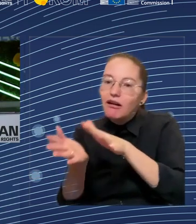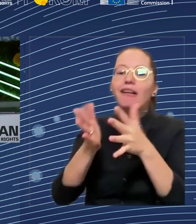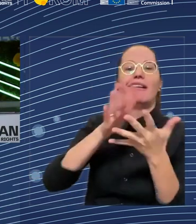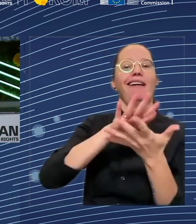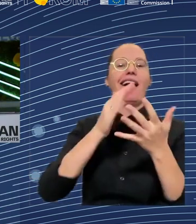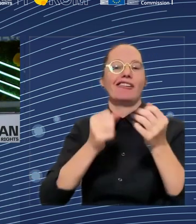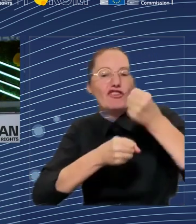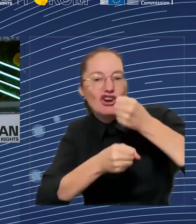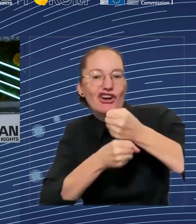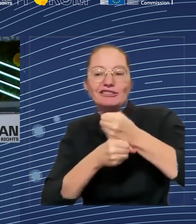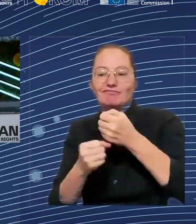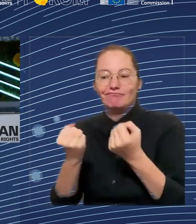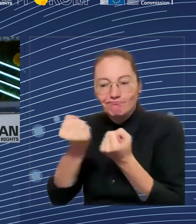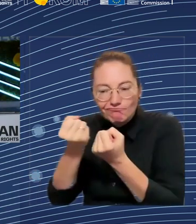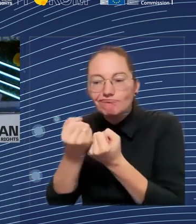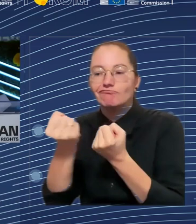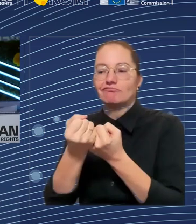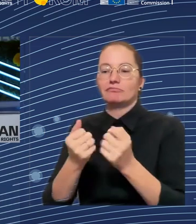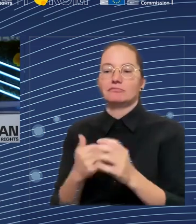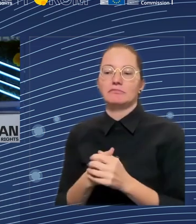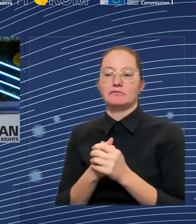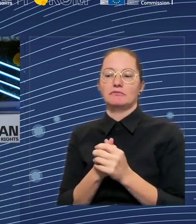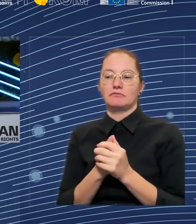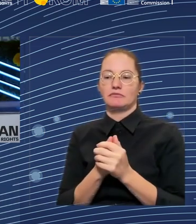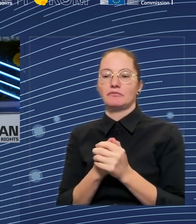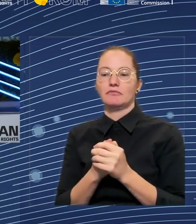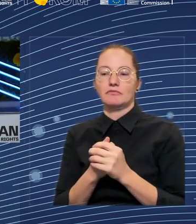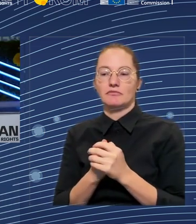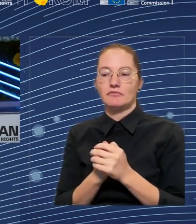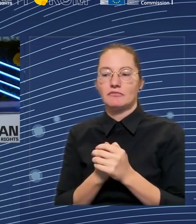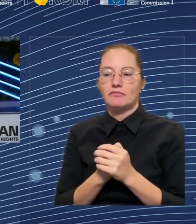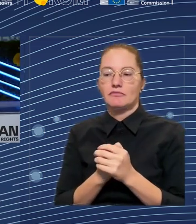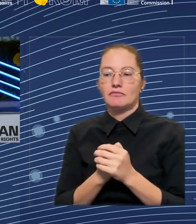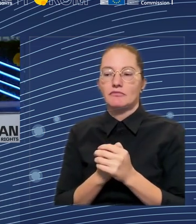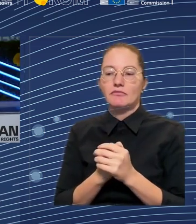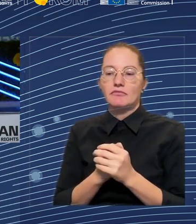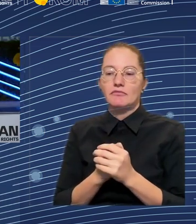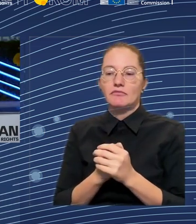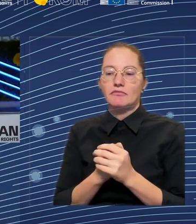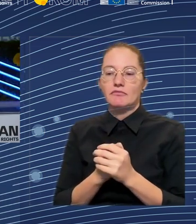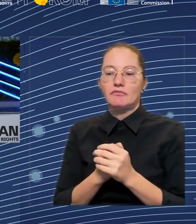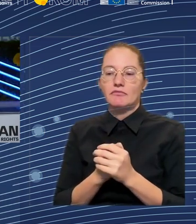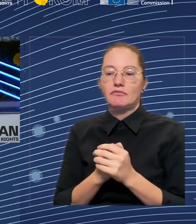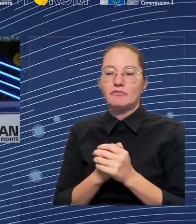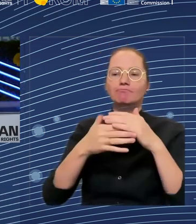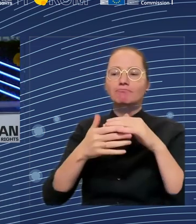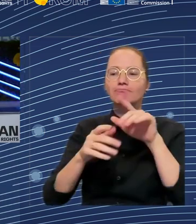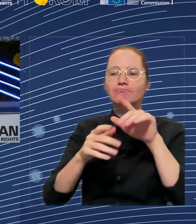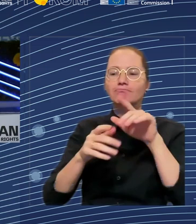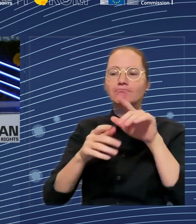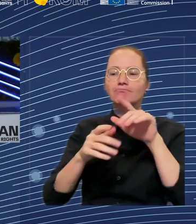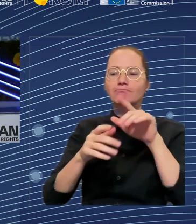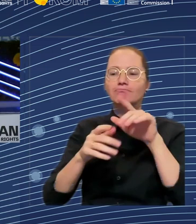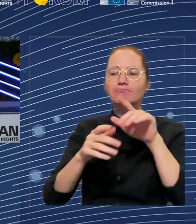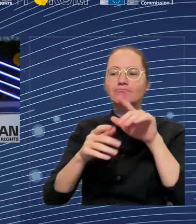the labor market. There is a youth guarantee, I cannot mention them all. And then let me just go into the skills part.